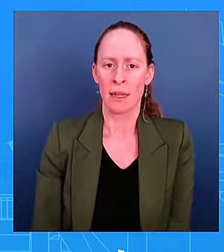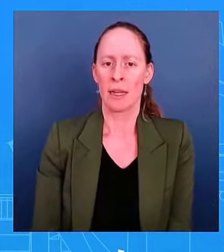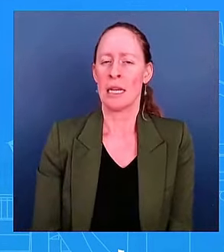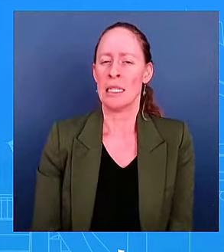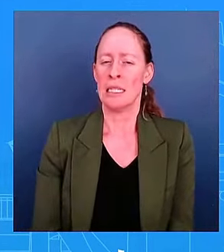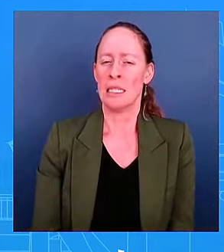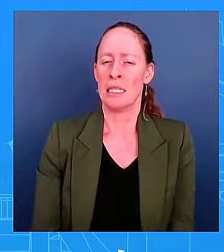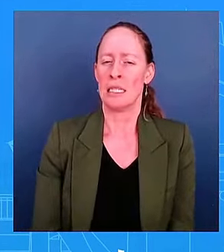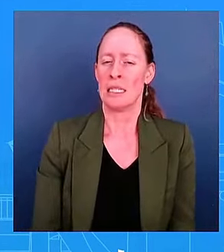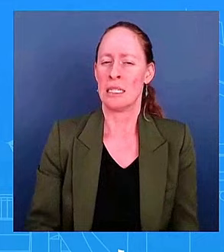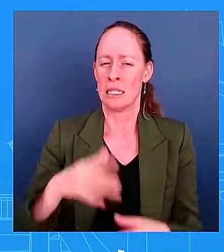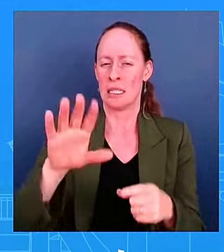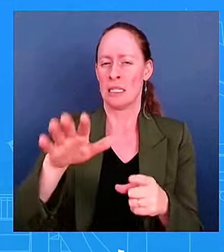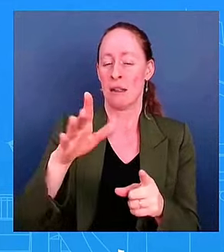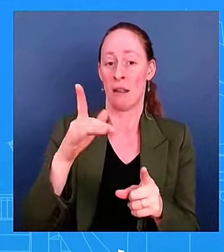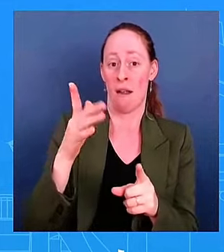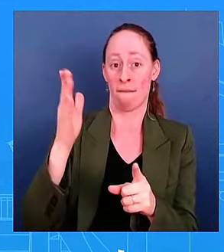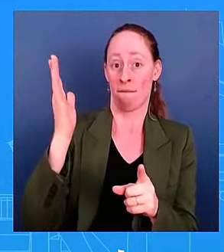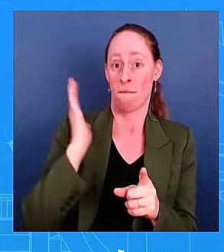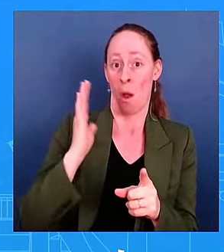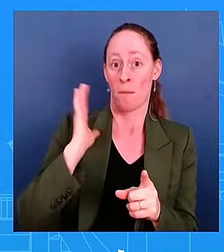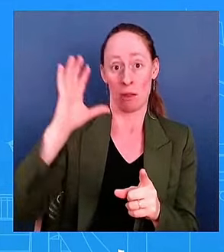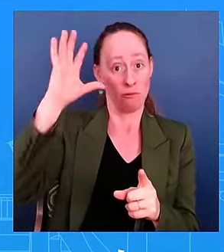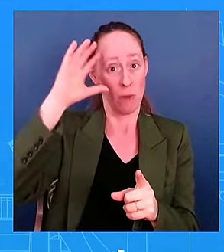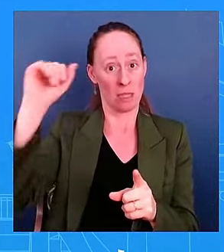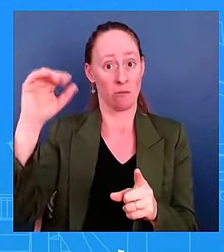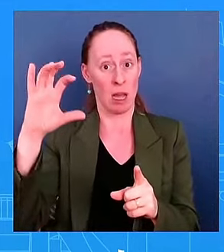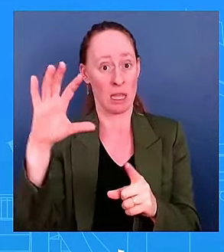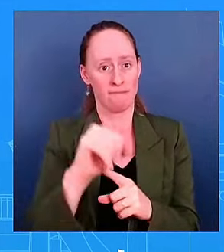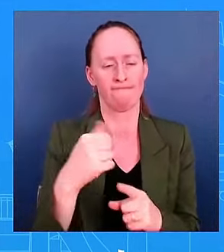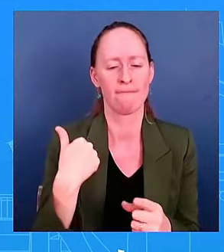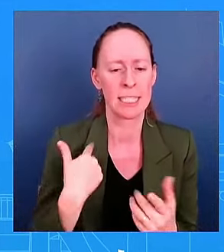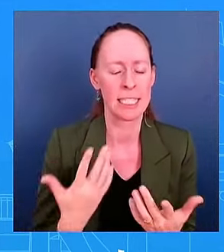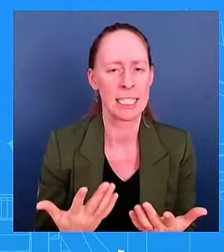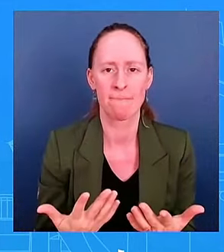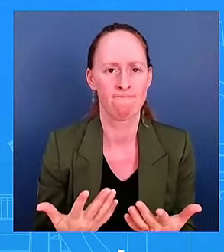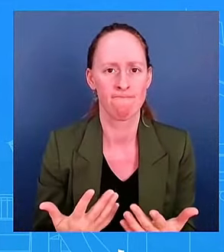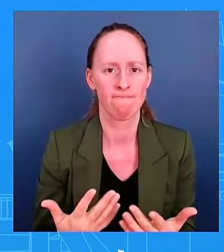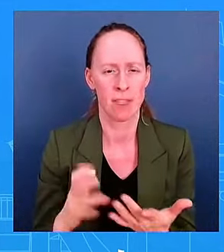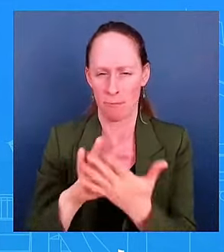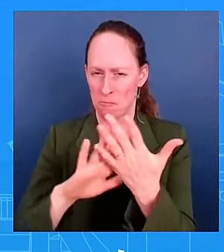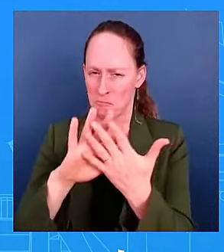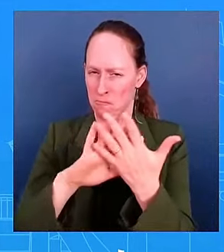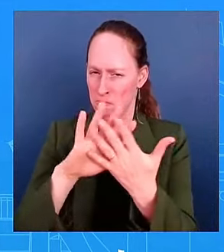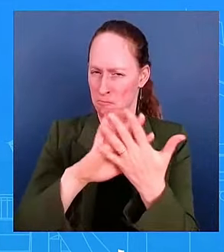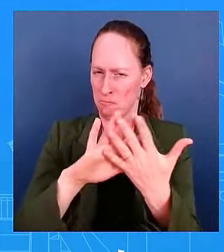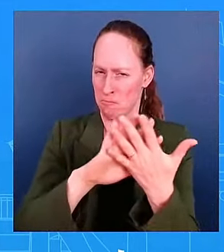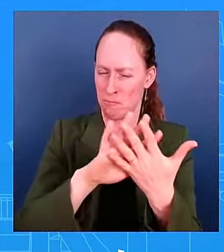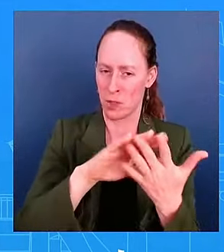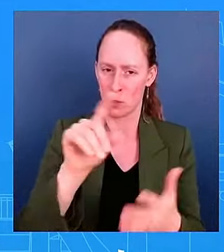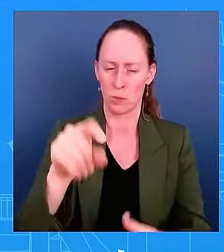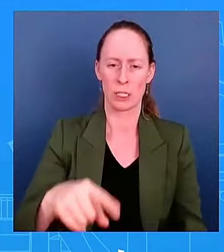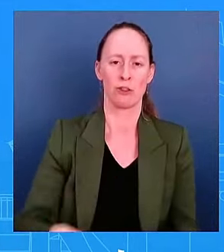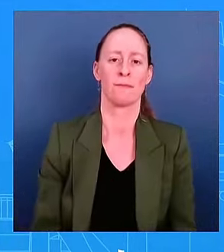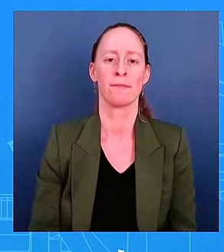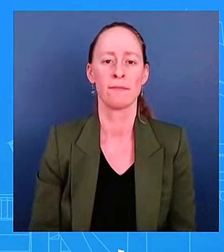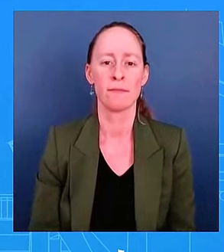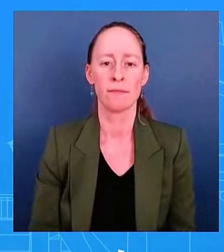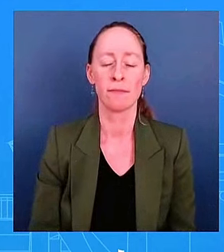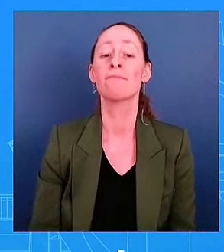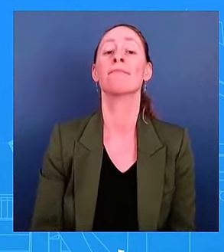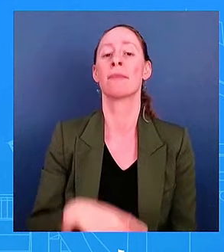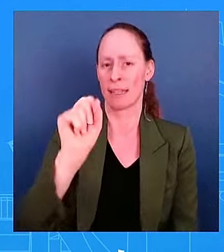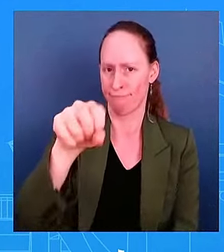allegations of U.S. involvement in the events of Bolivia on June 26th. I know that's something that has come up a couple times.